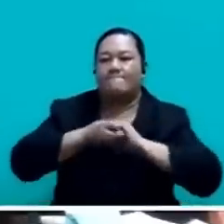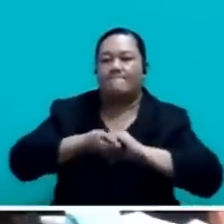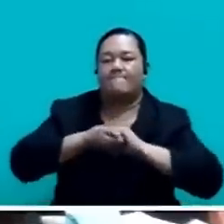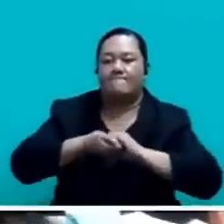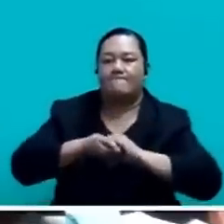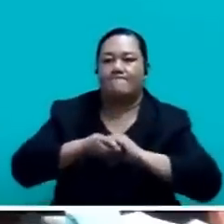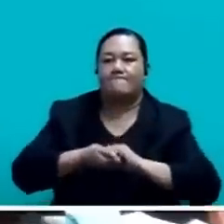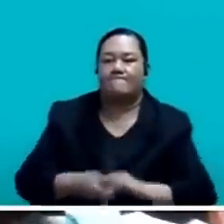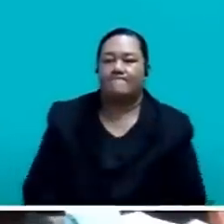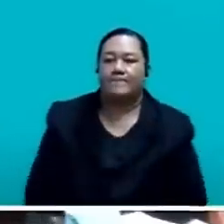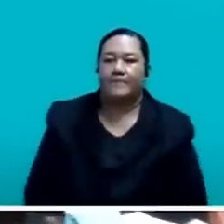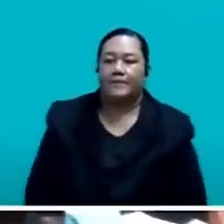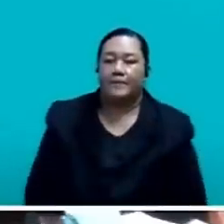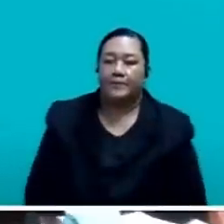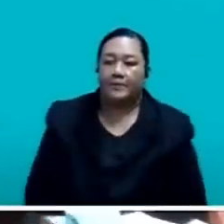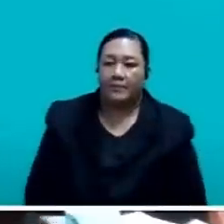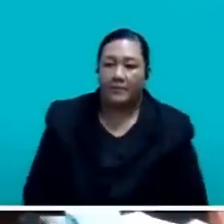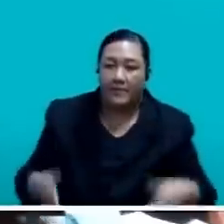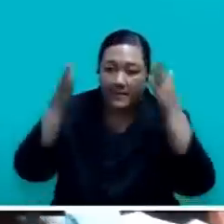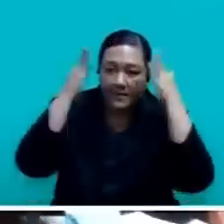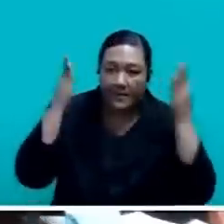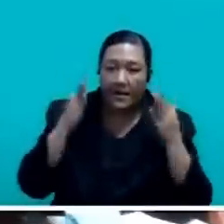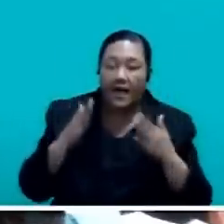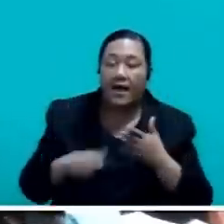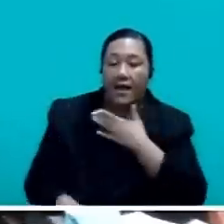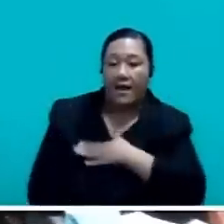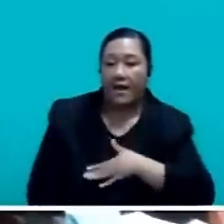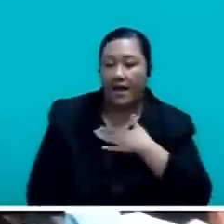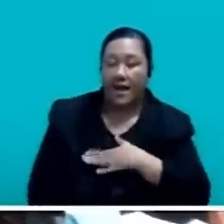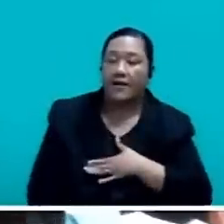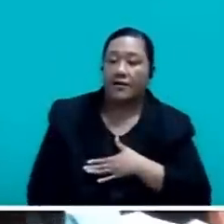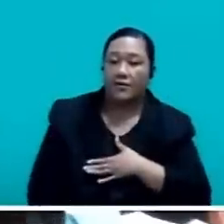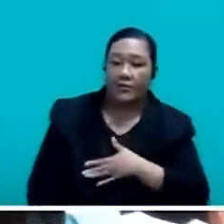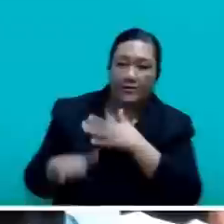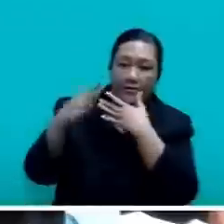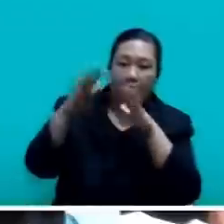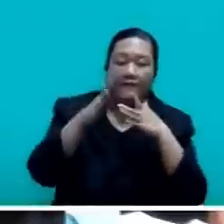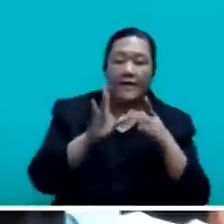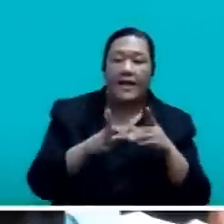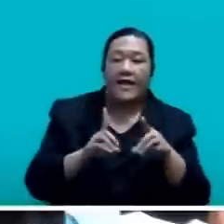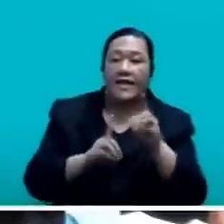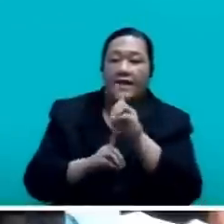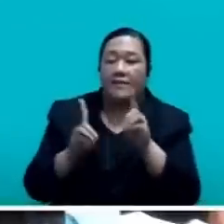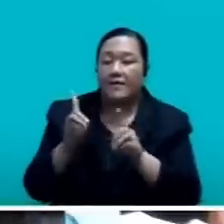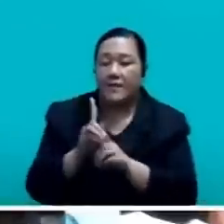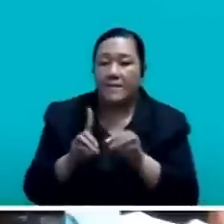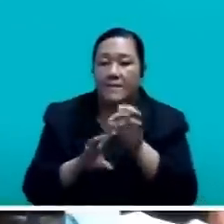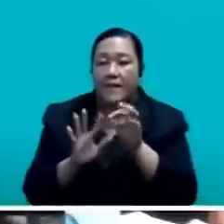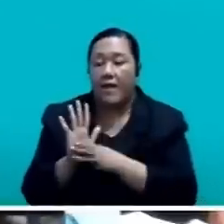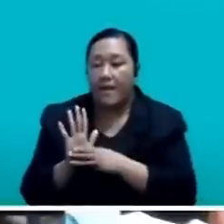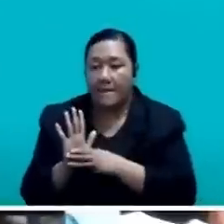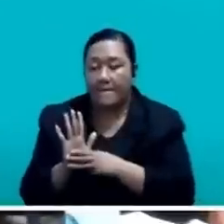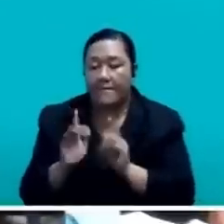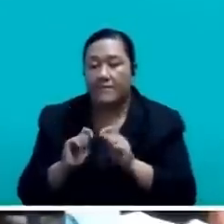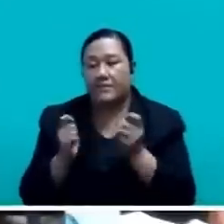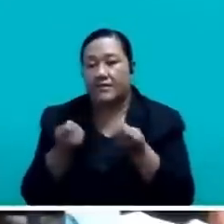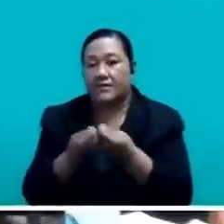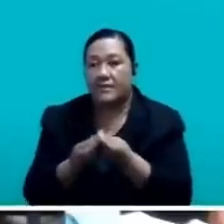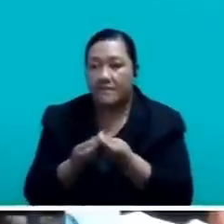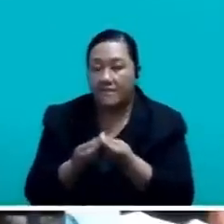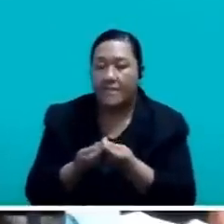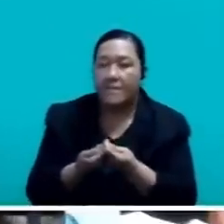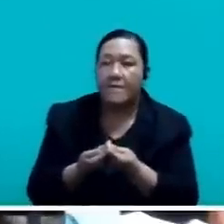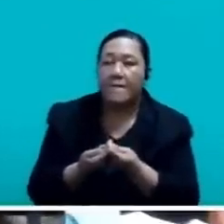Mr. Speaker, would like to acknowledge the Deputy Prime Minister's team at the Ministry of Finance for a